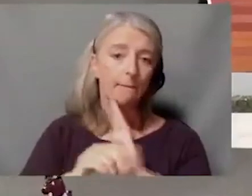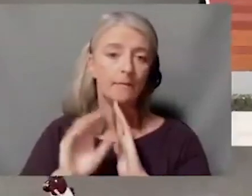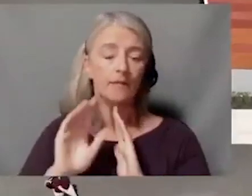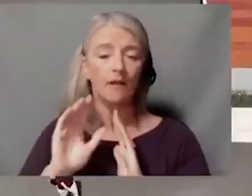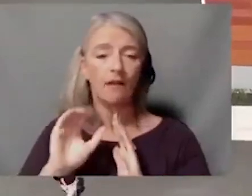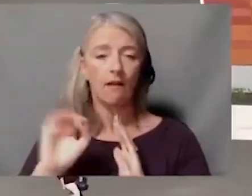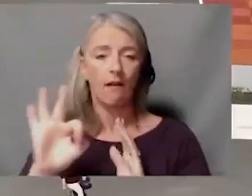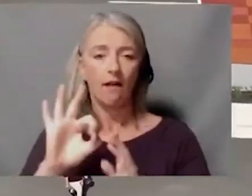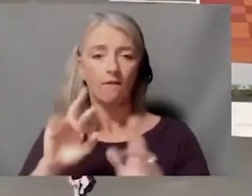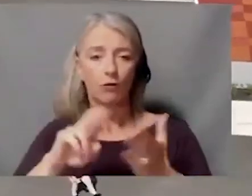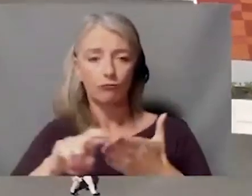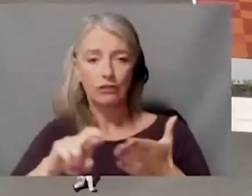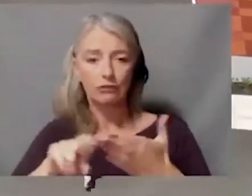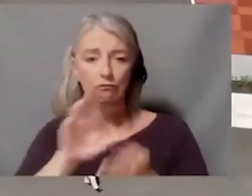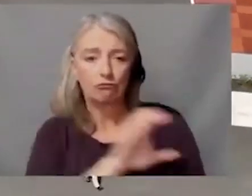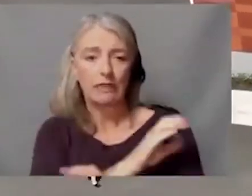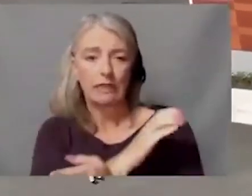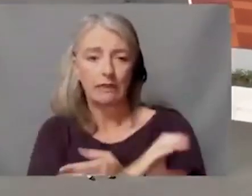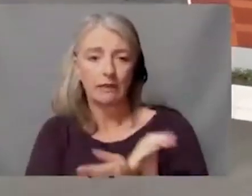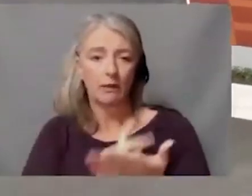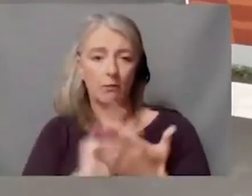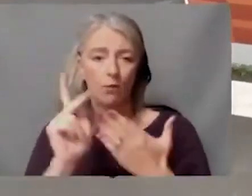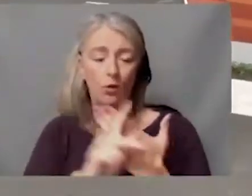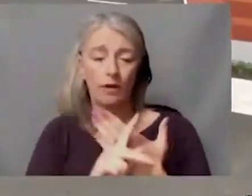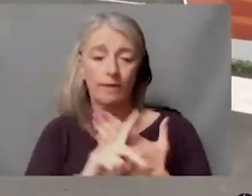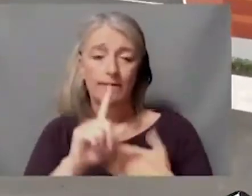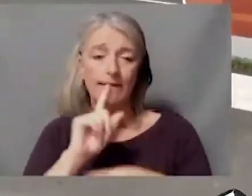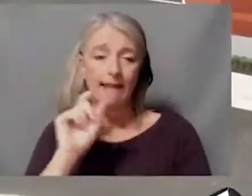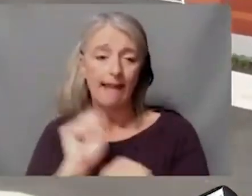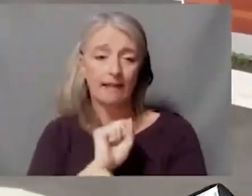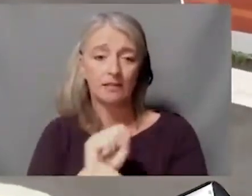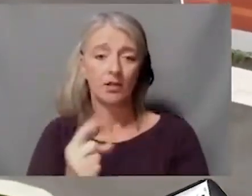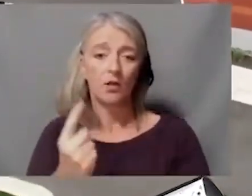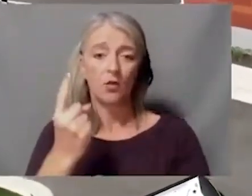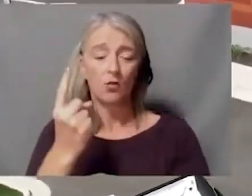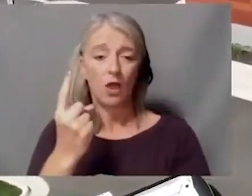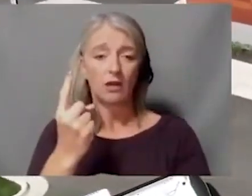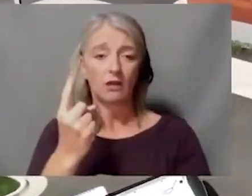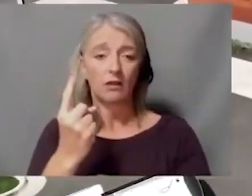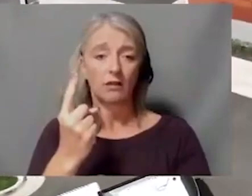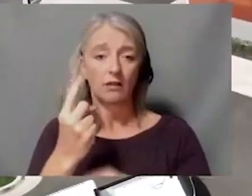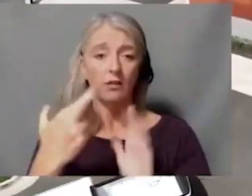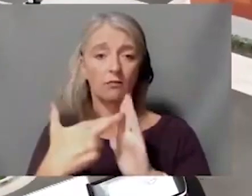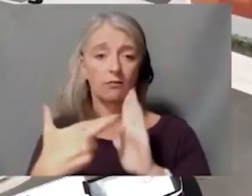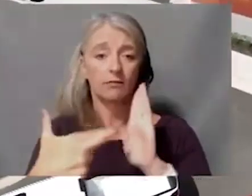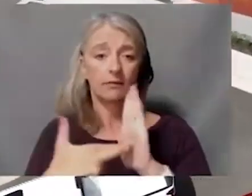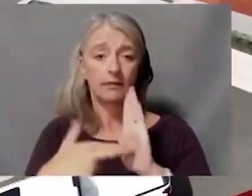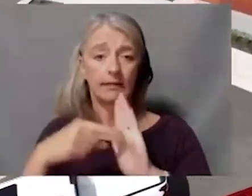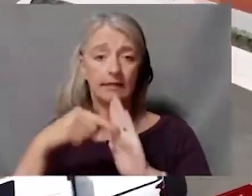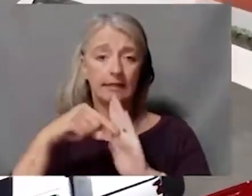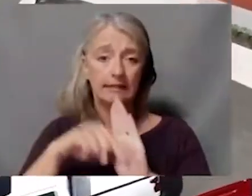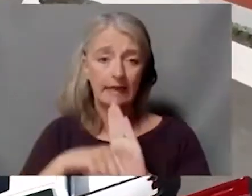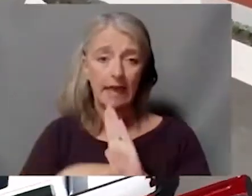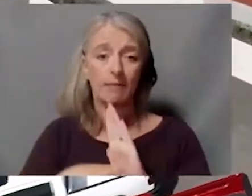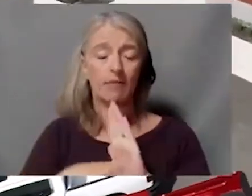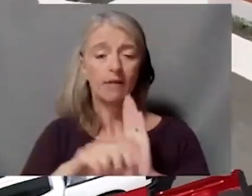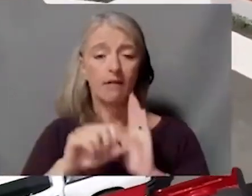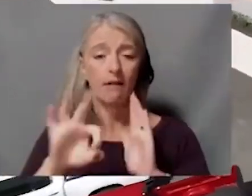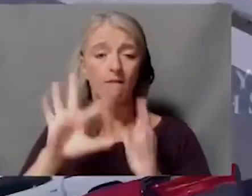And that's actually one of the criteria is the depth and breadth of your overall program. And so